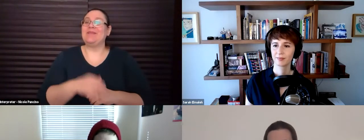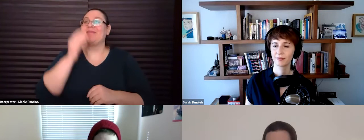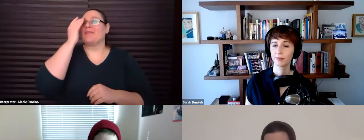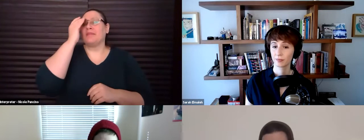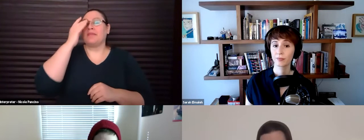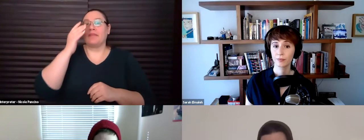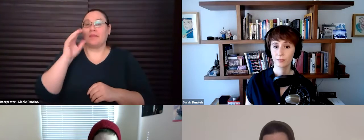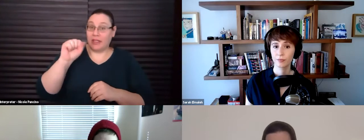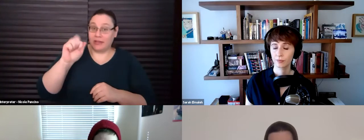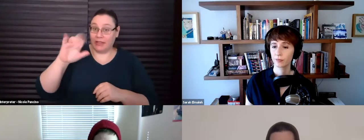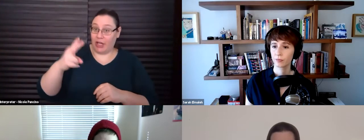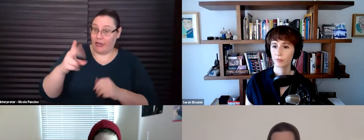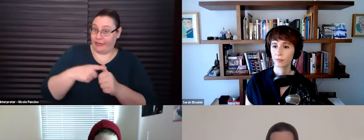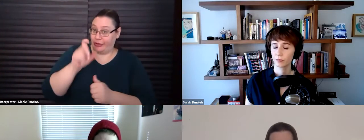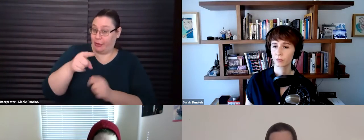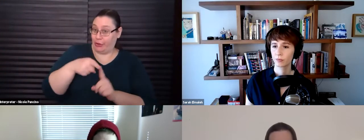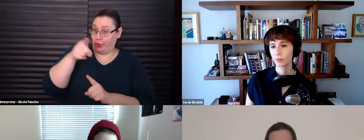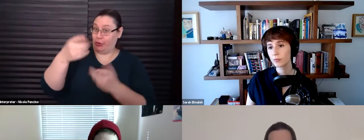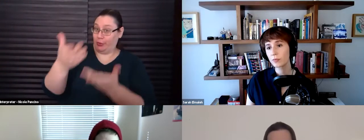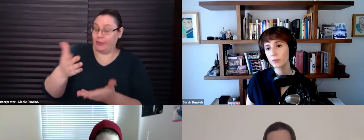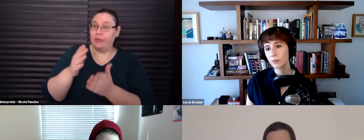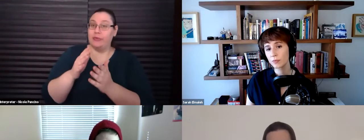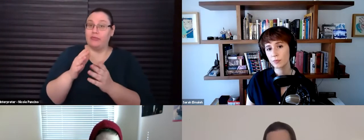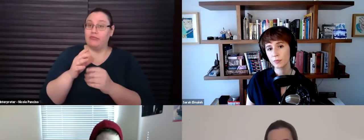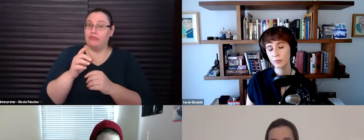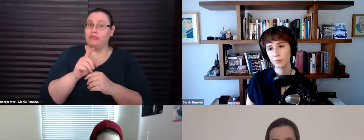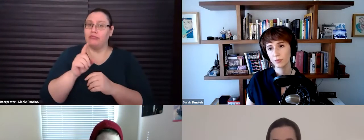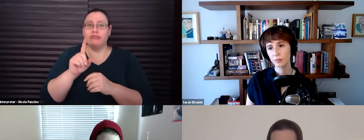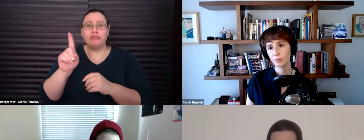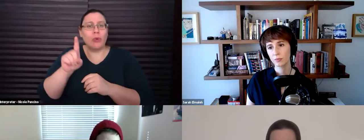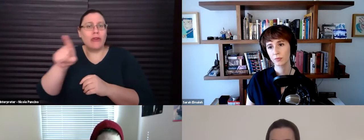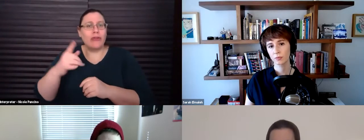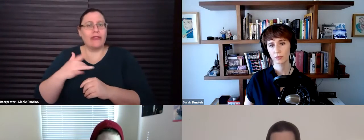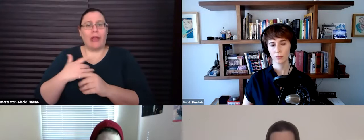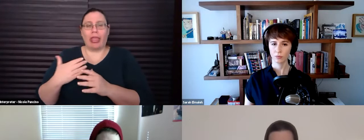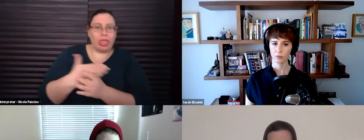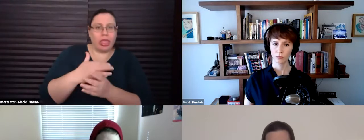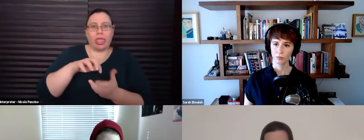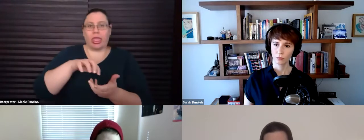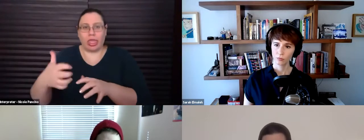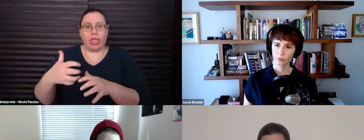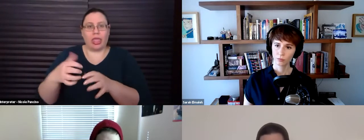Sarah, I'm going to ask you first, where have you felt that there have been disruptions or delays?